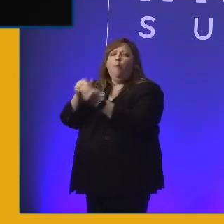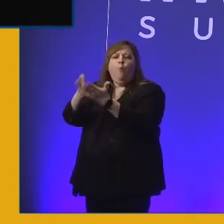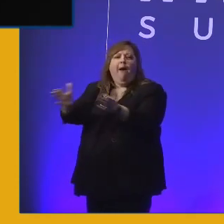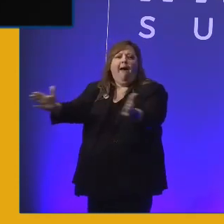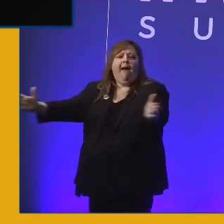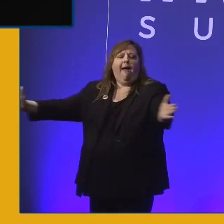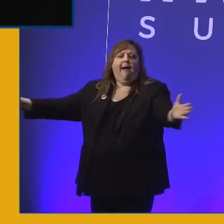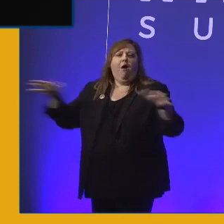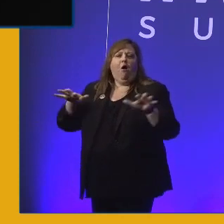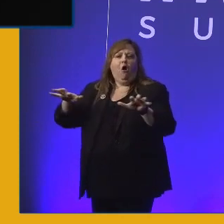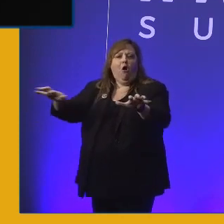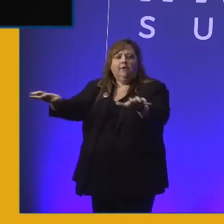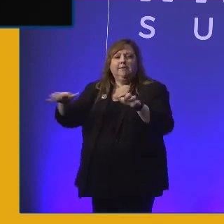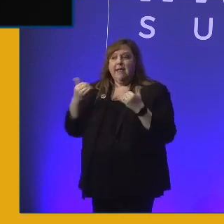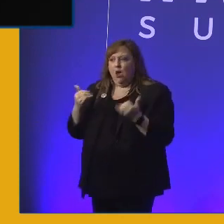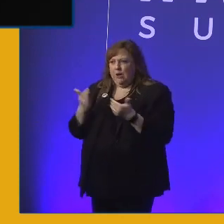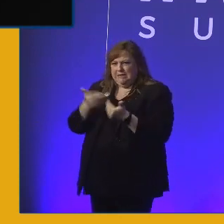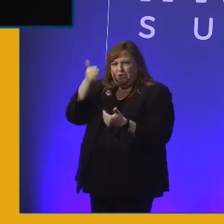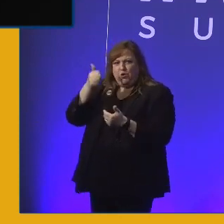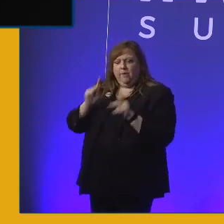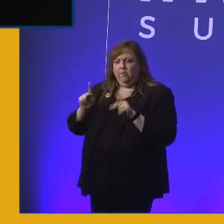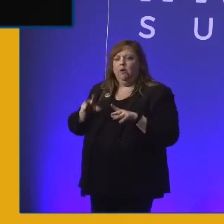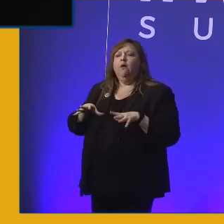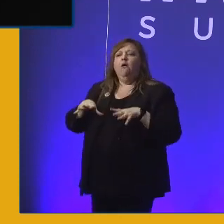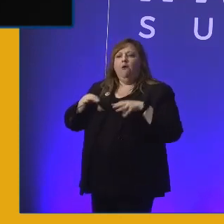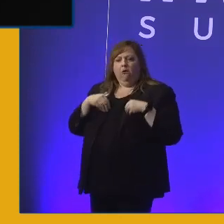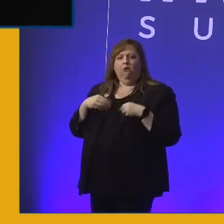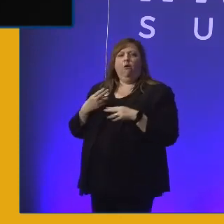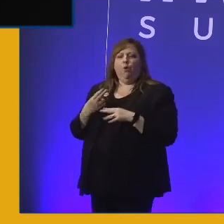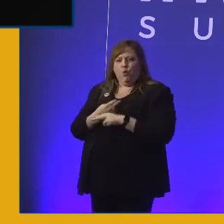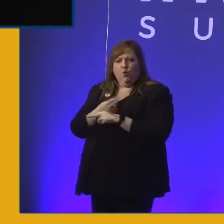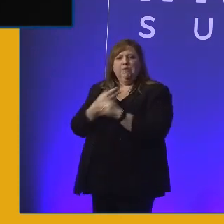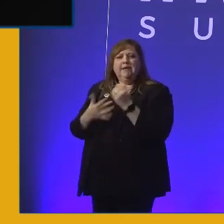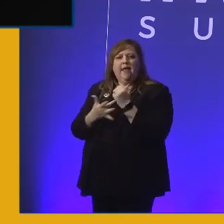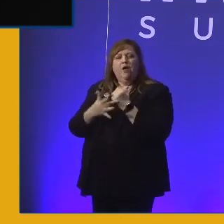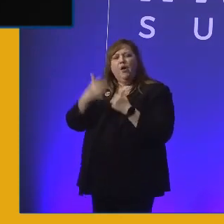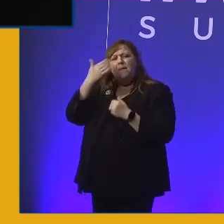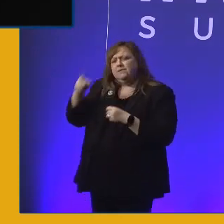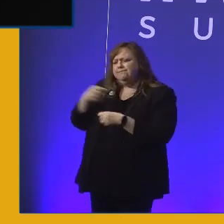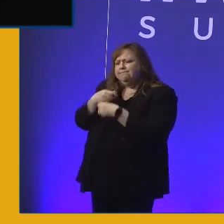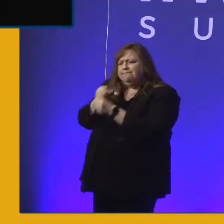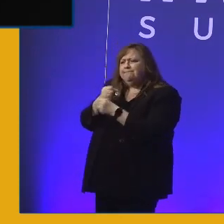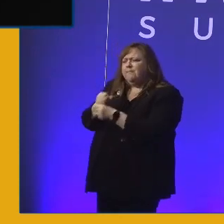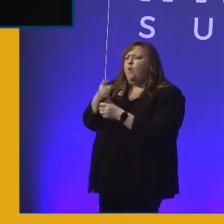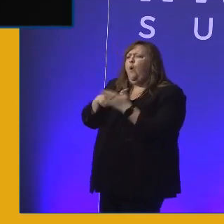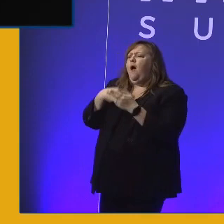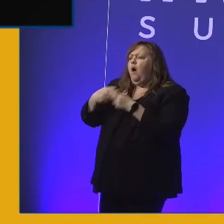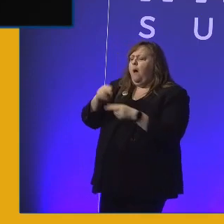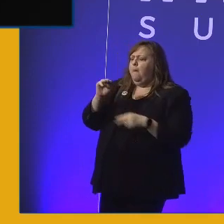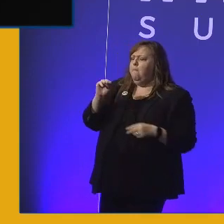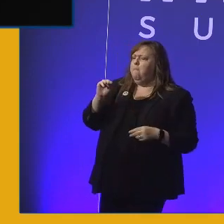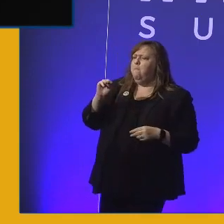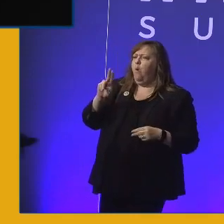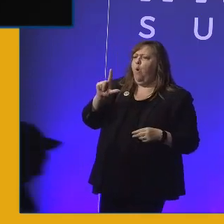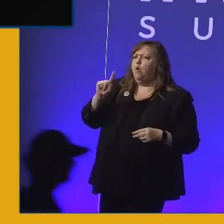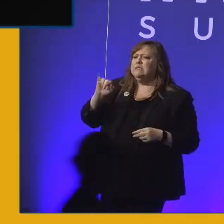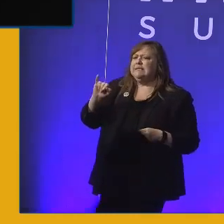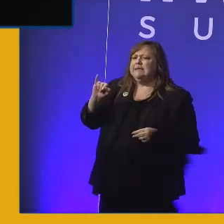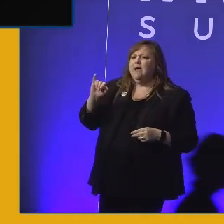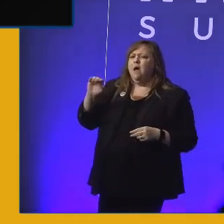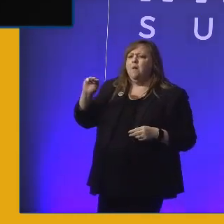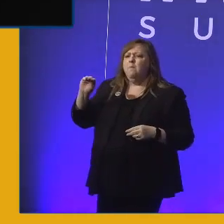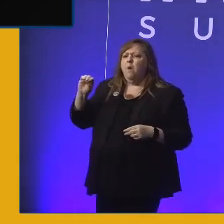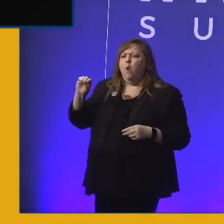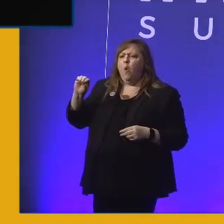It's now easier for people to adopt technology because of the advent of what I call multimodal tech, multi-input options.